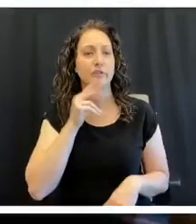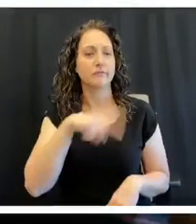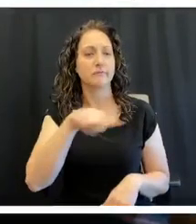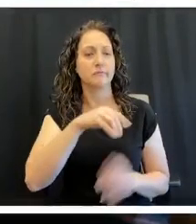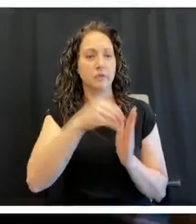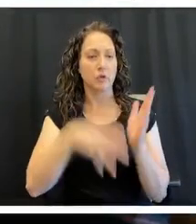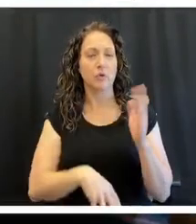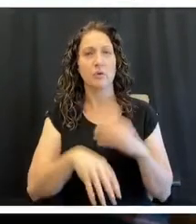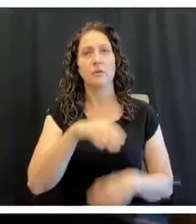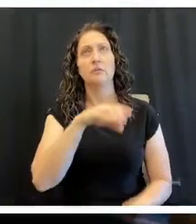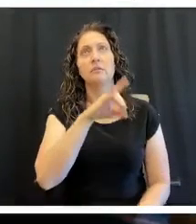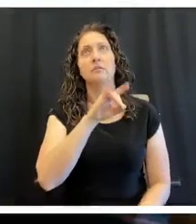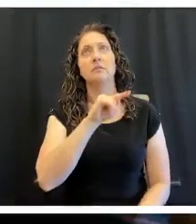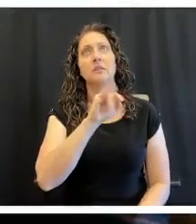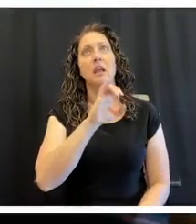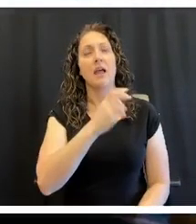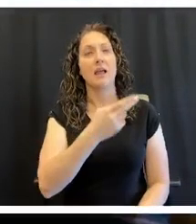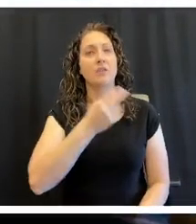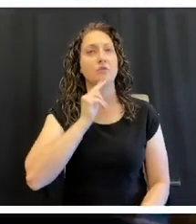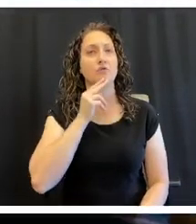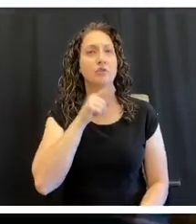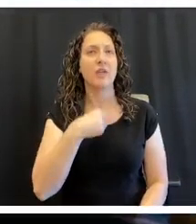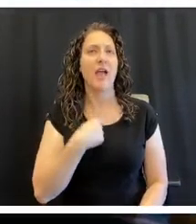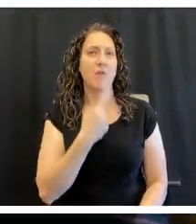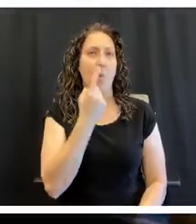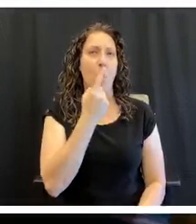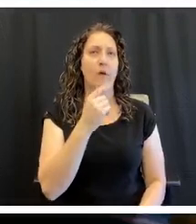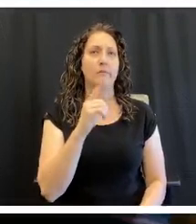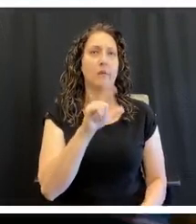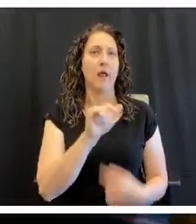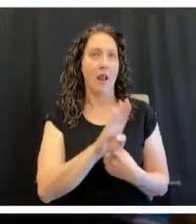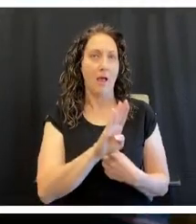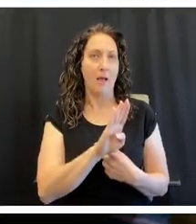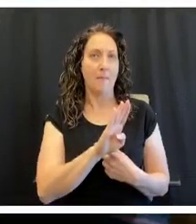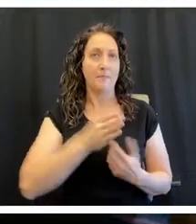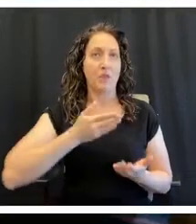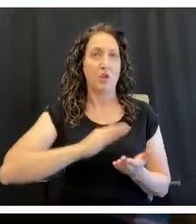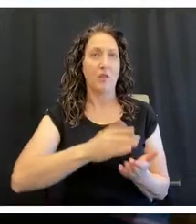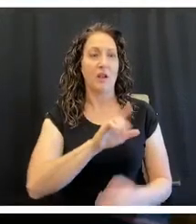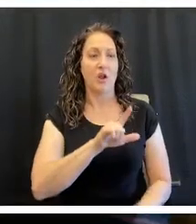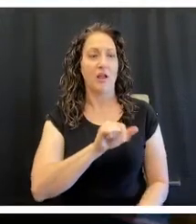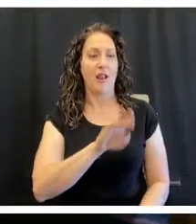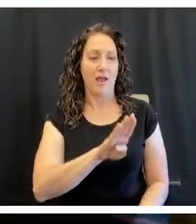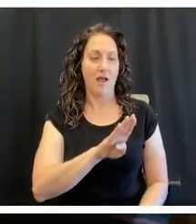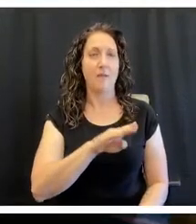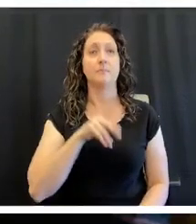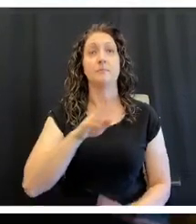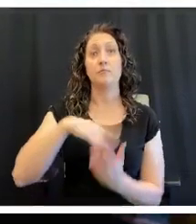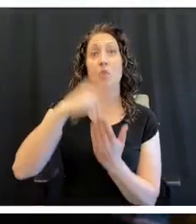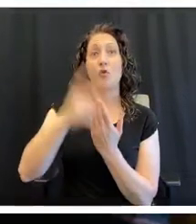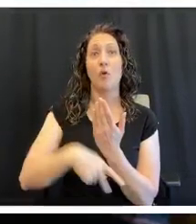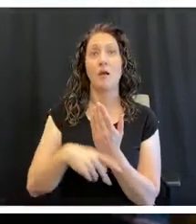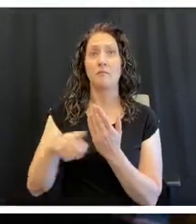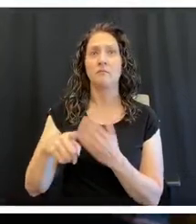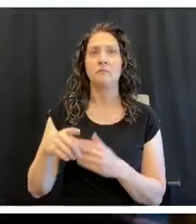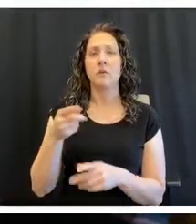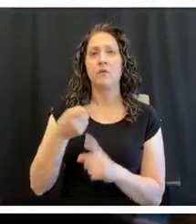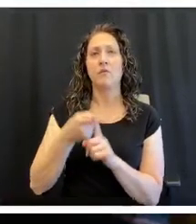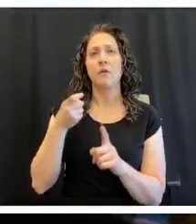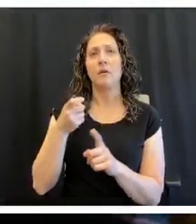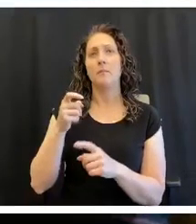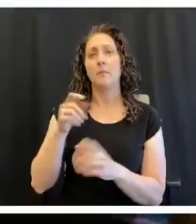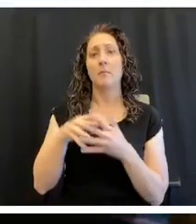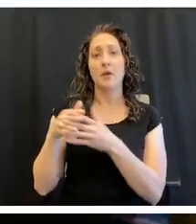Dietetics and nutritionists have to have at least one culinary lab, and then we have a culinary program that is accredited through the American Culinary